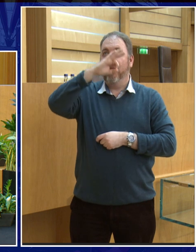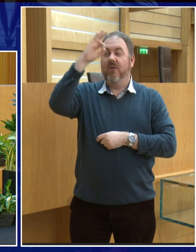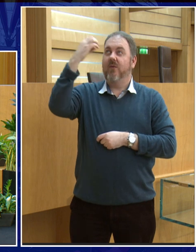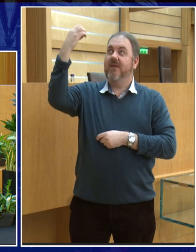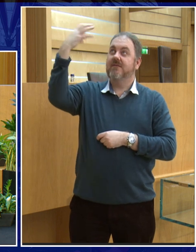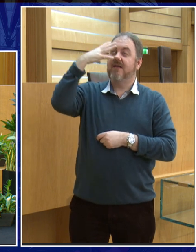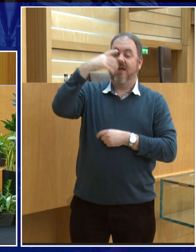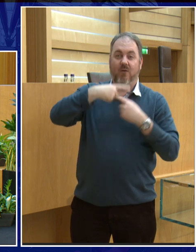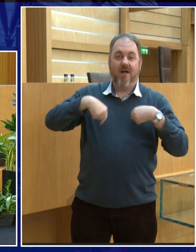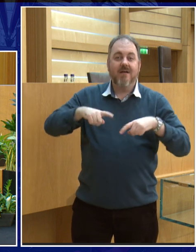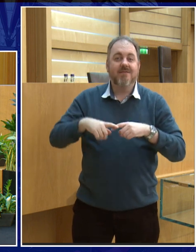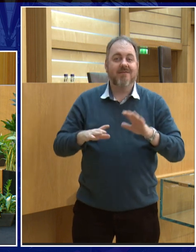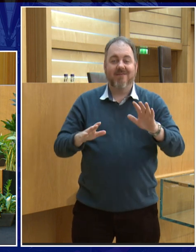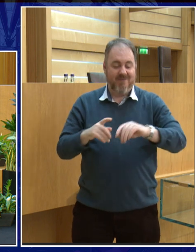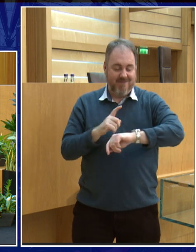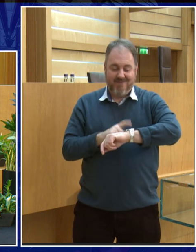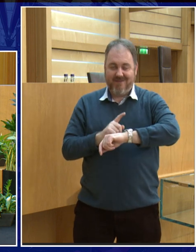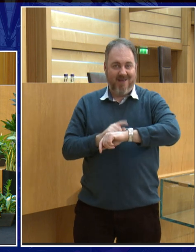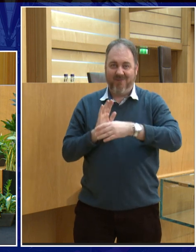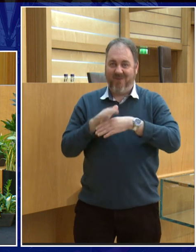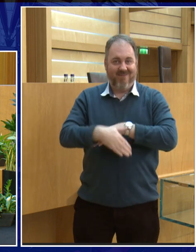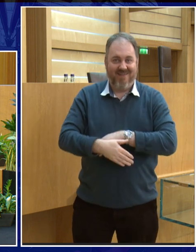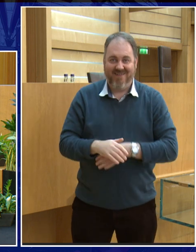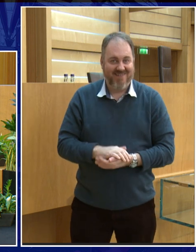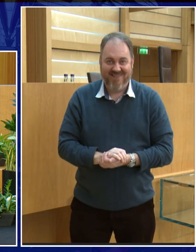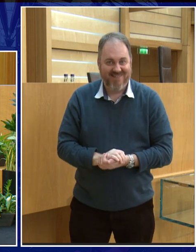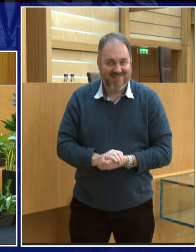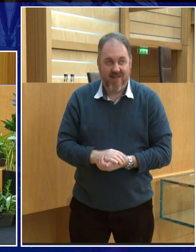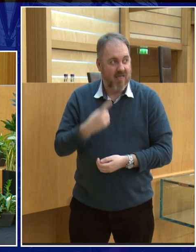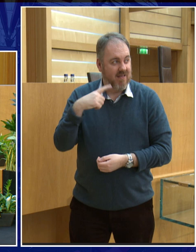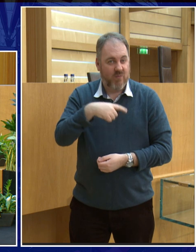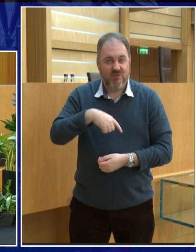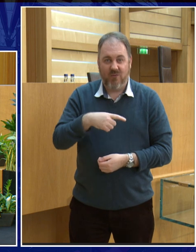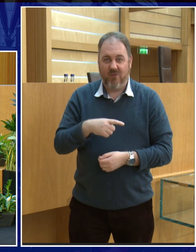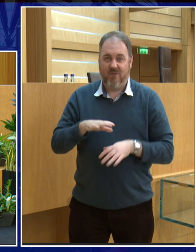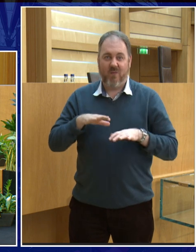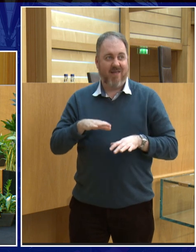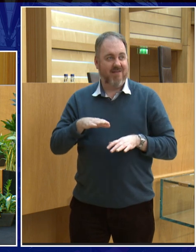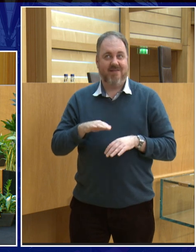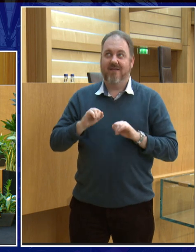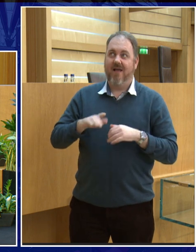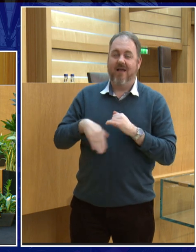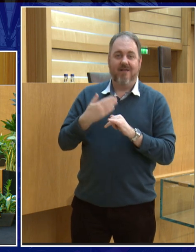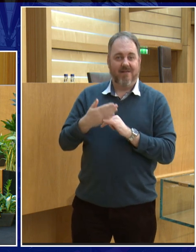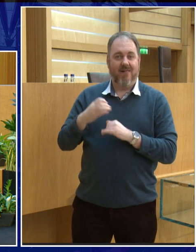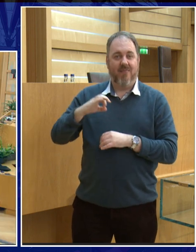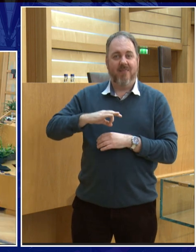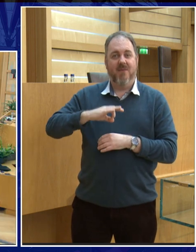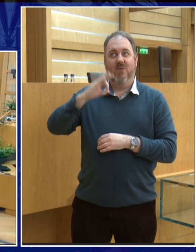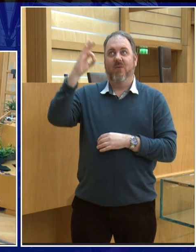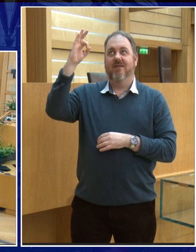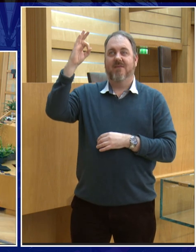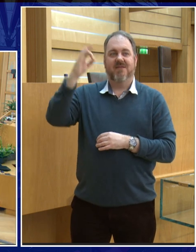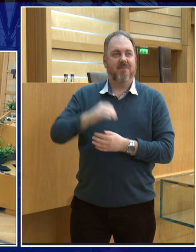be taking a glass of wine looking at the moon. Maybe we should all have a glass of wine looking at the moon. Right, so question up here first, please.